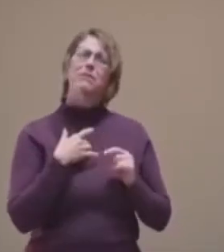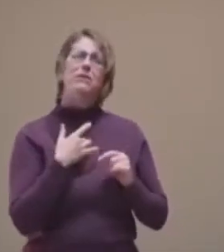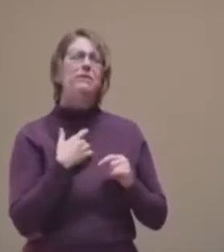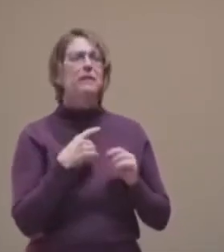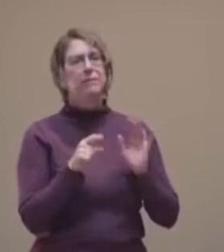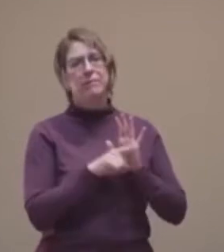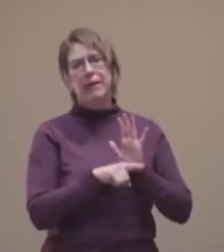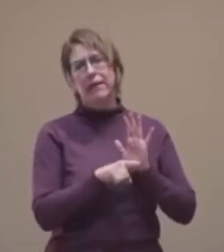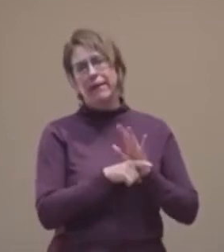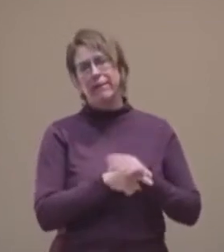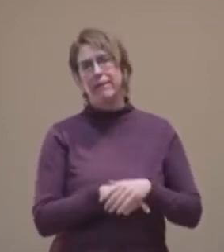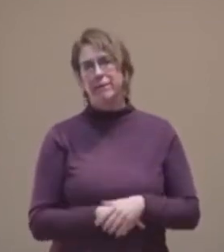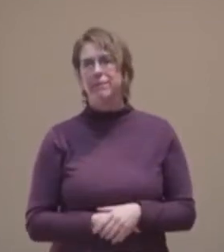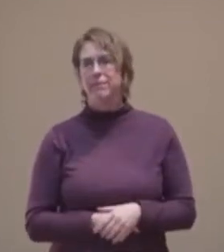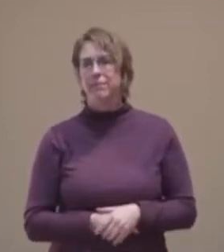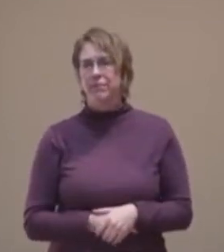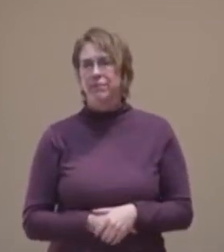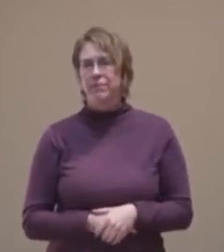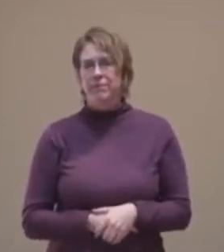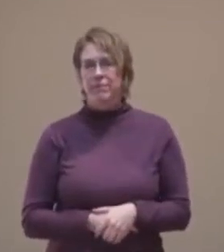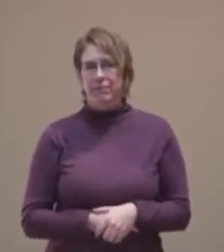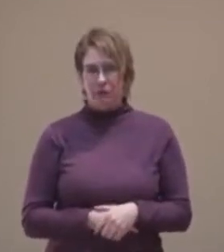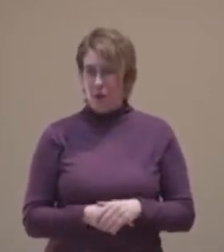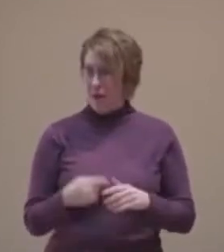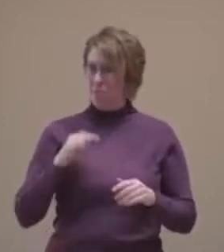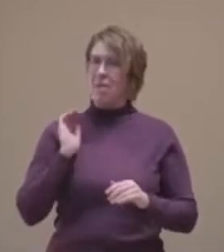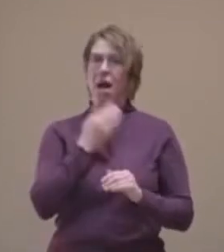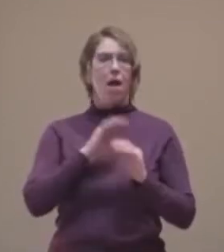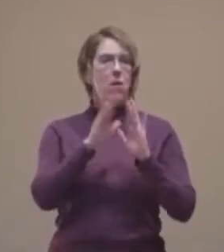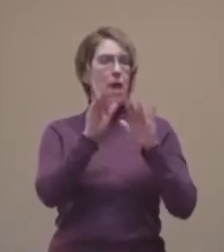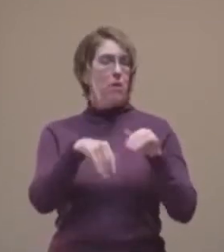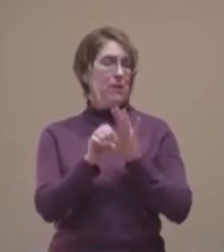Here's the case in point from a day in the life of our house.